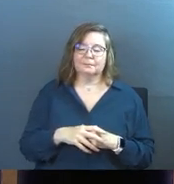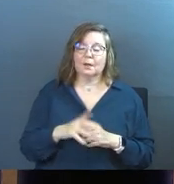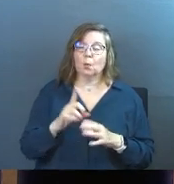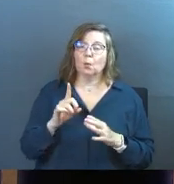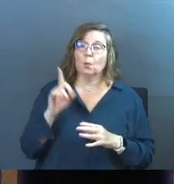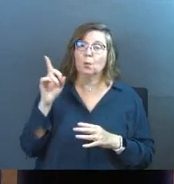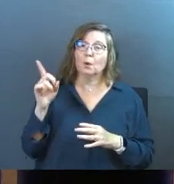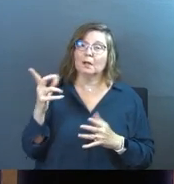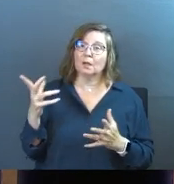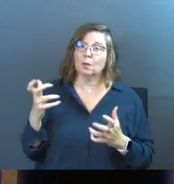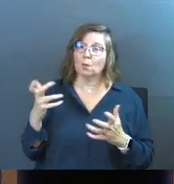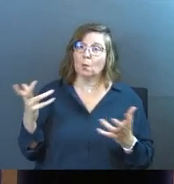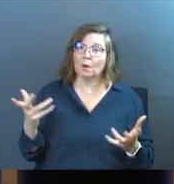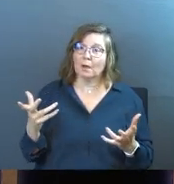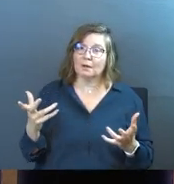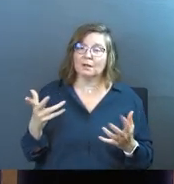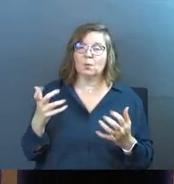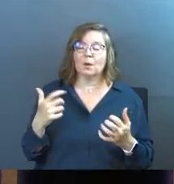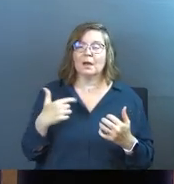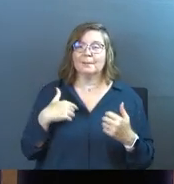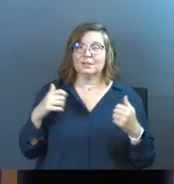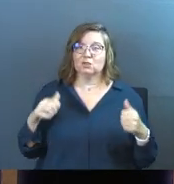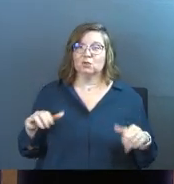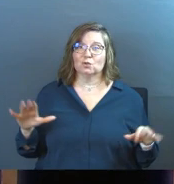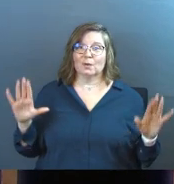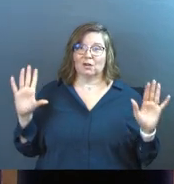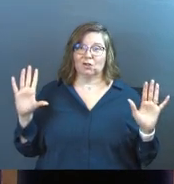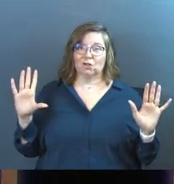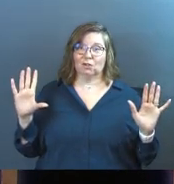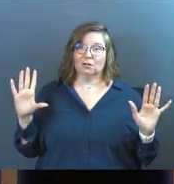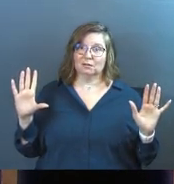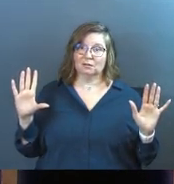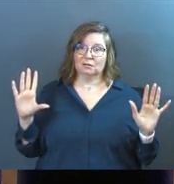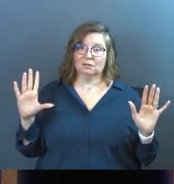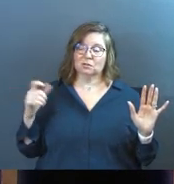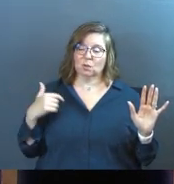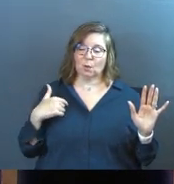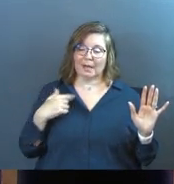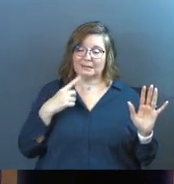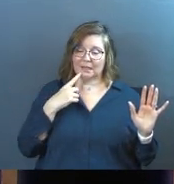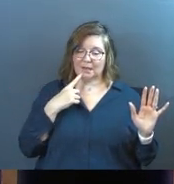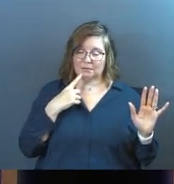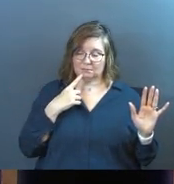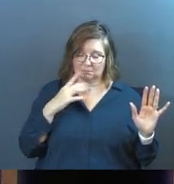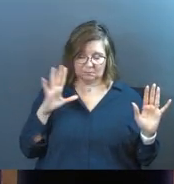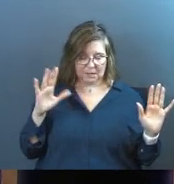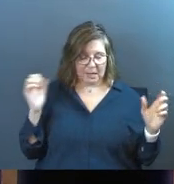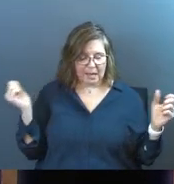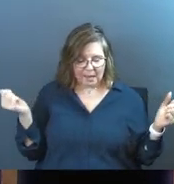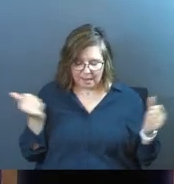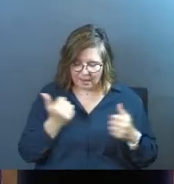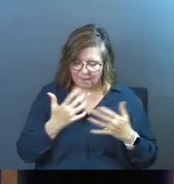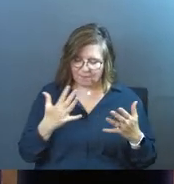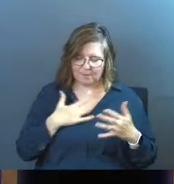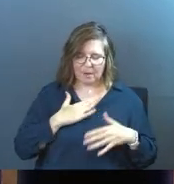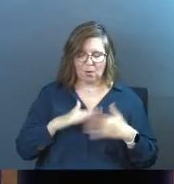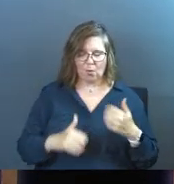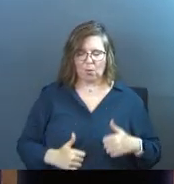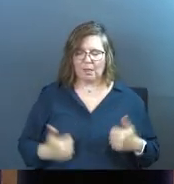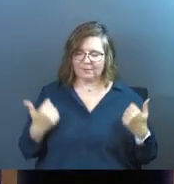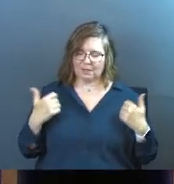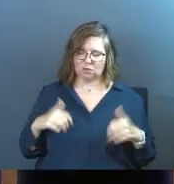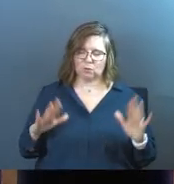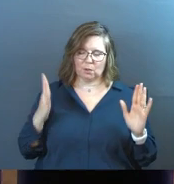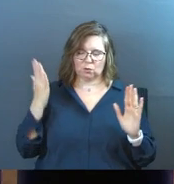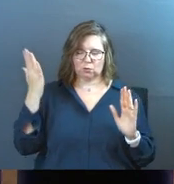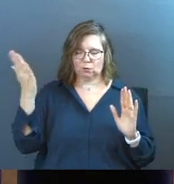But what he, what he wanted is he wanted me to surrender. And so I just said, God, everything in my whole life, I